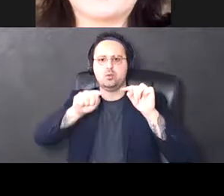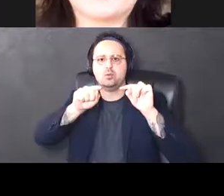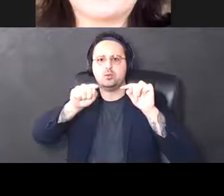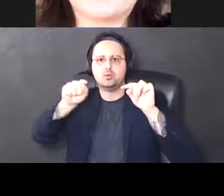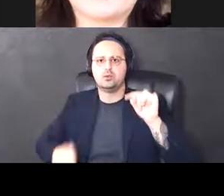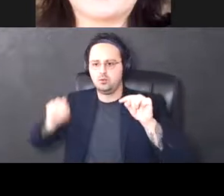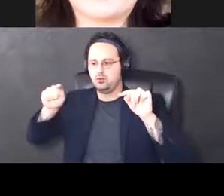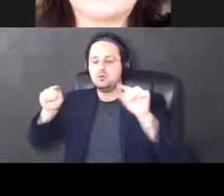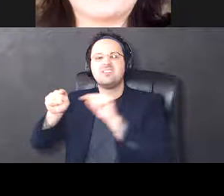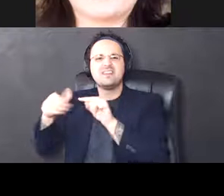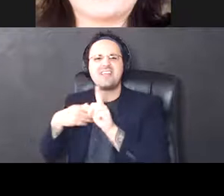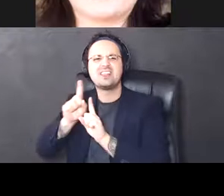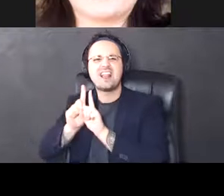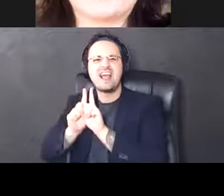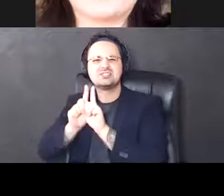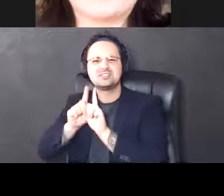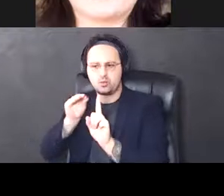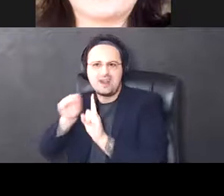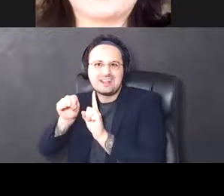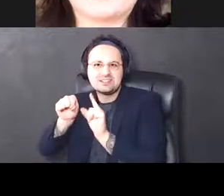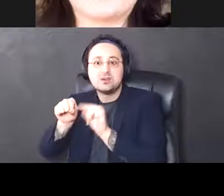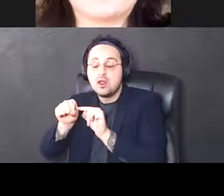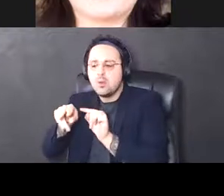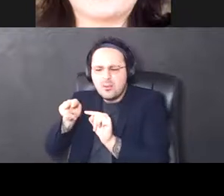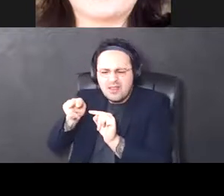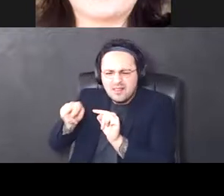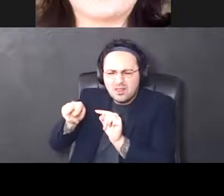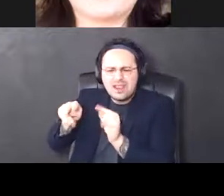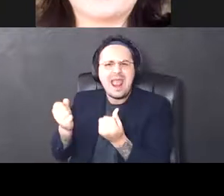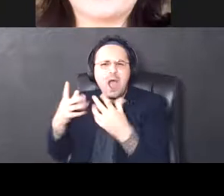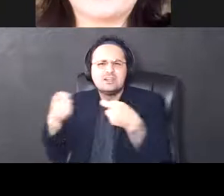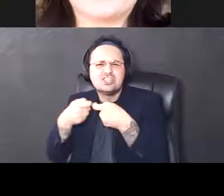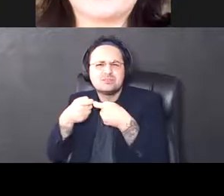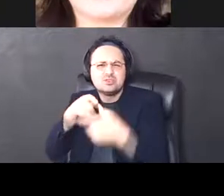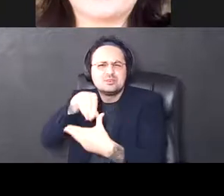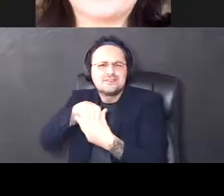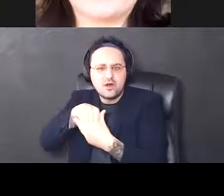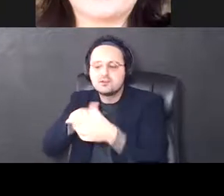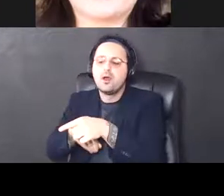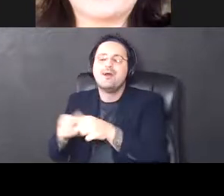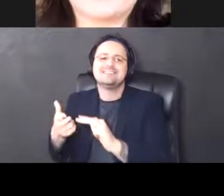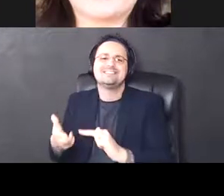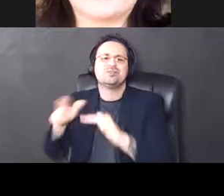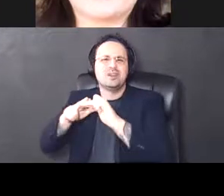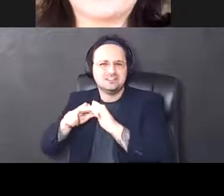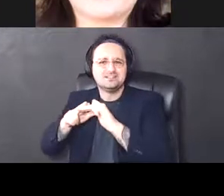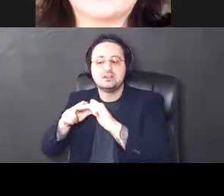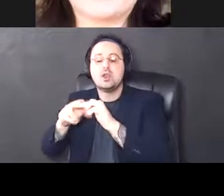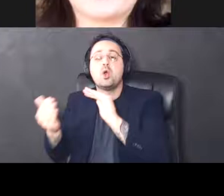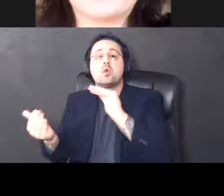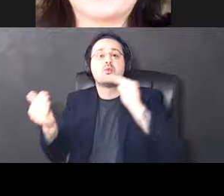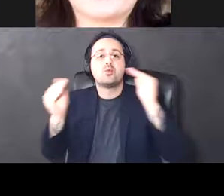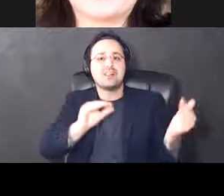asterisks next to them. And when we look at the amplitudes of these, we see that they've increased relative to sham. Again,